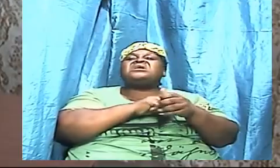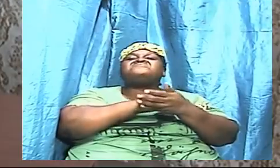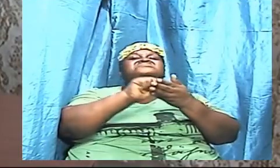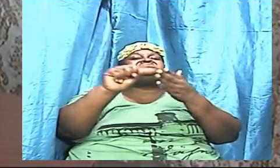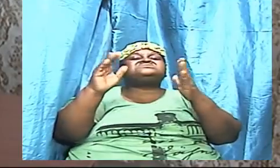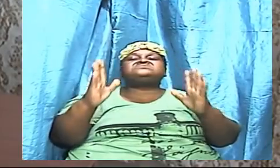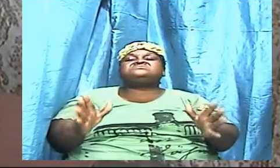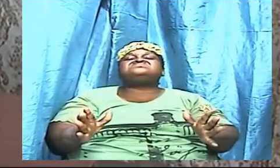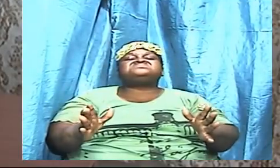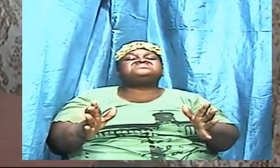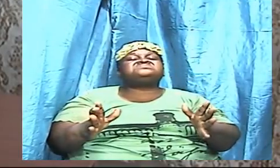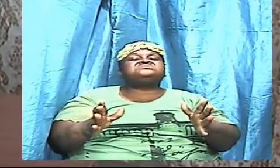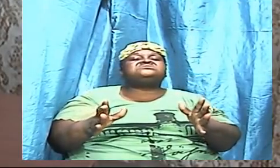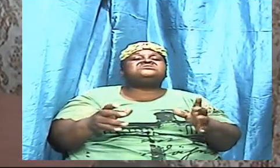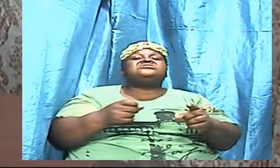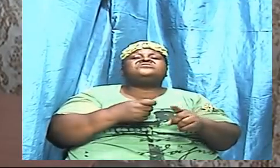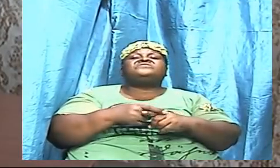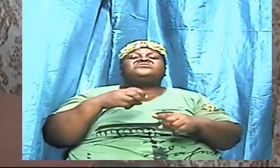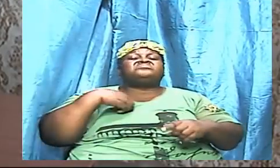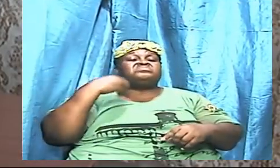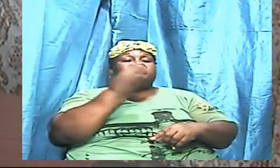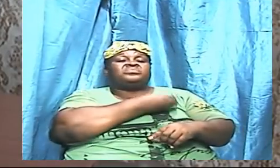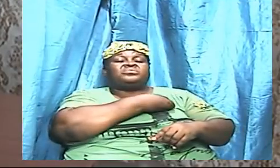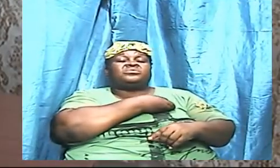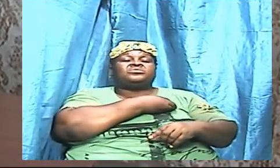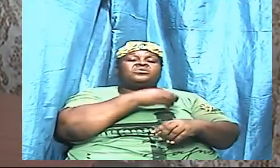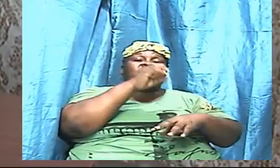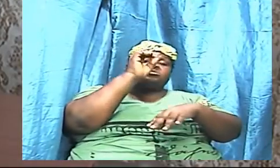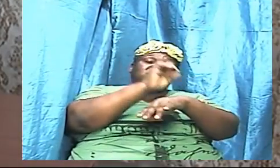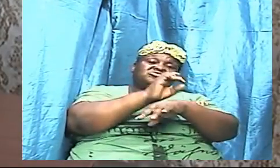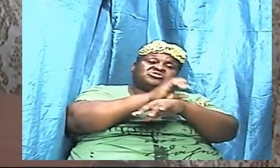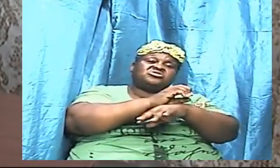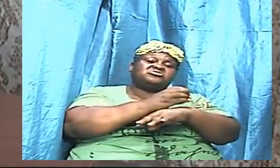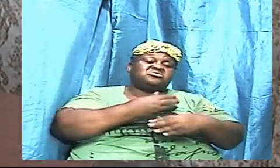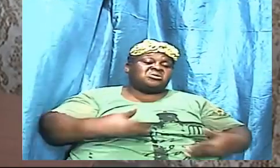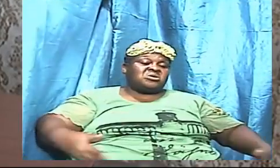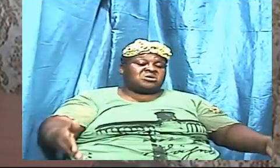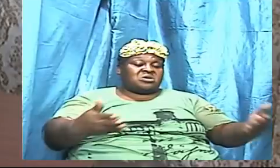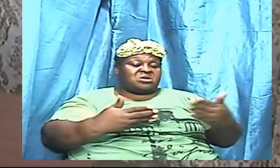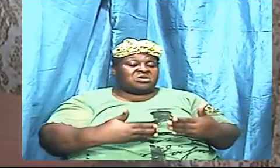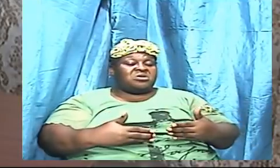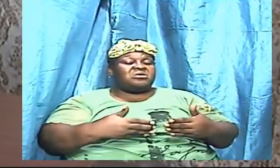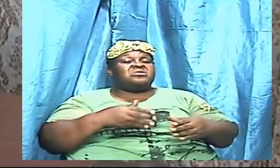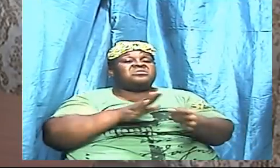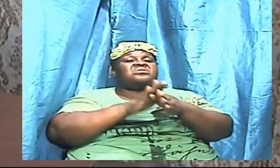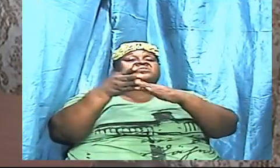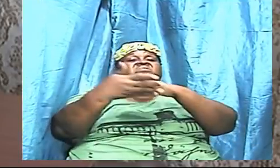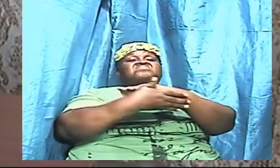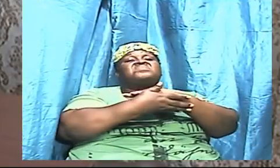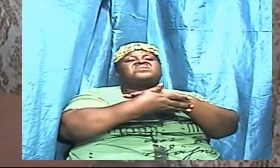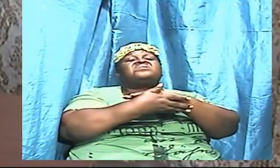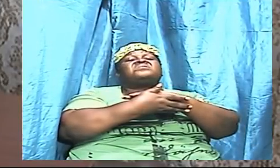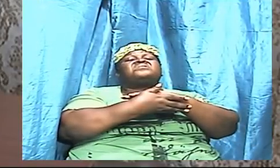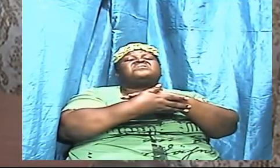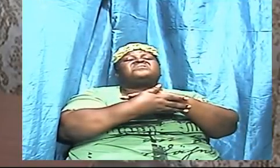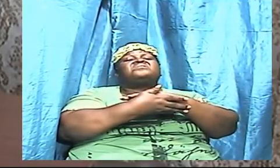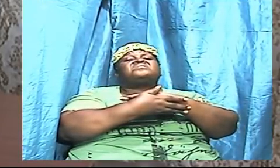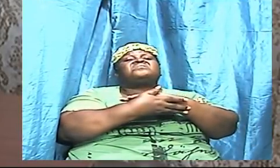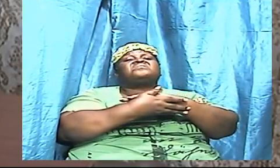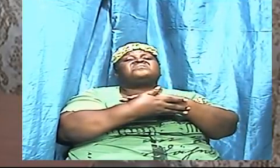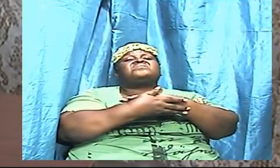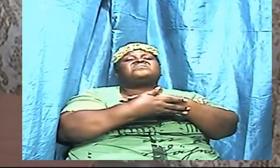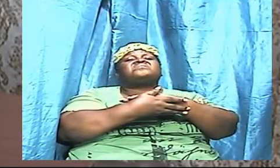from our church whether here in Jamaica overseas wherever you are